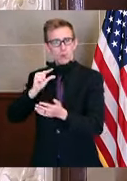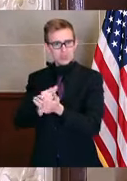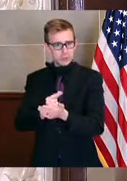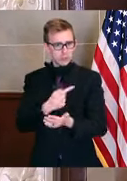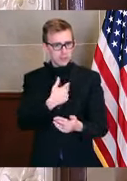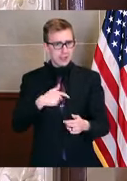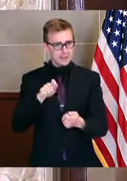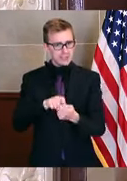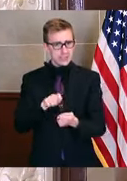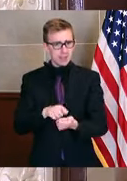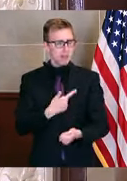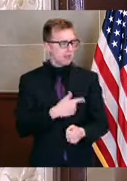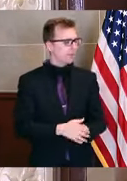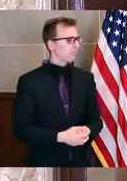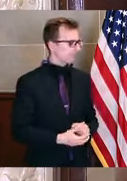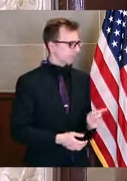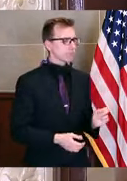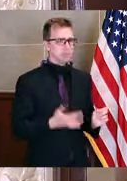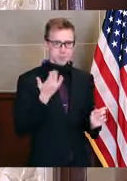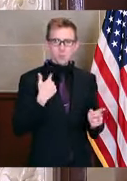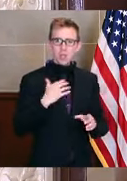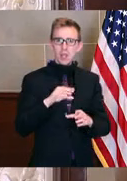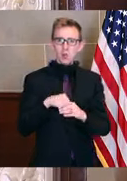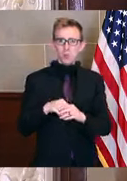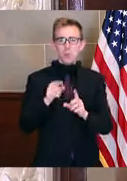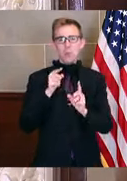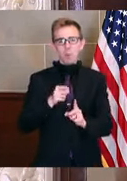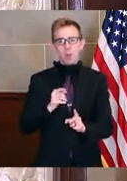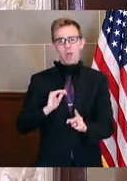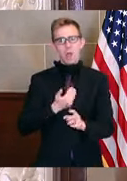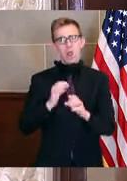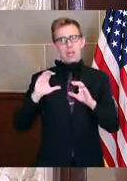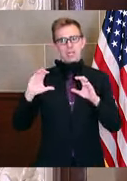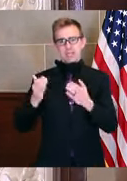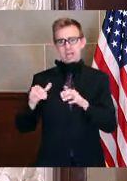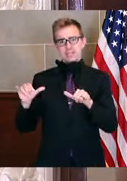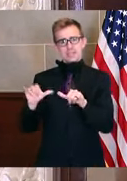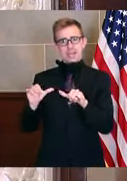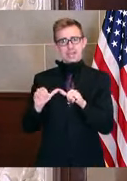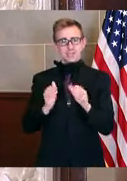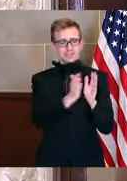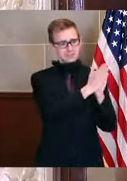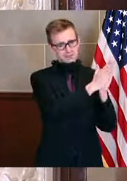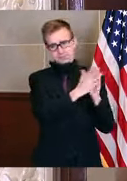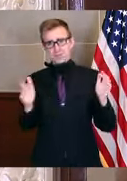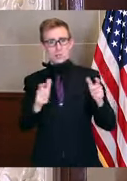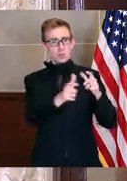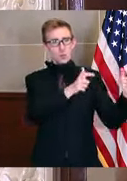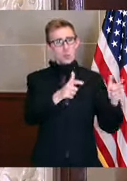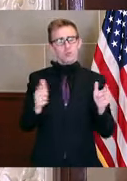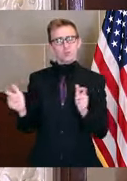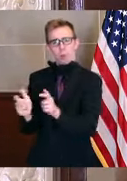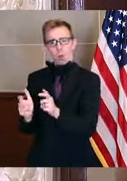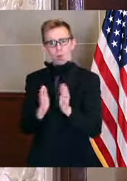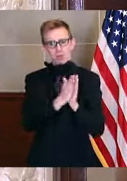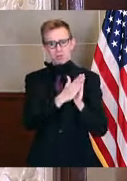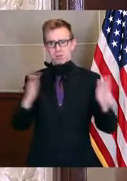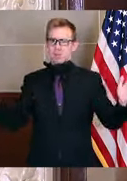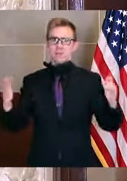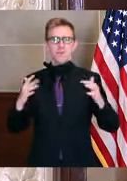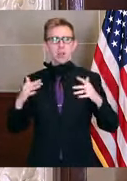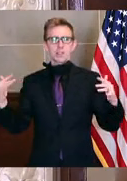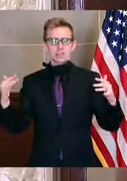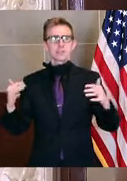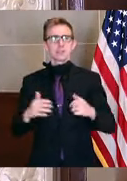that's really why I included the point that that our class sizes look vastly different across the state. If you have a class,